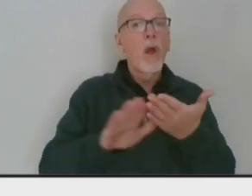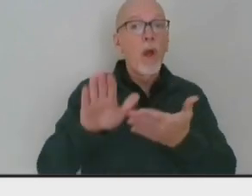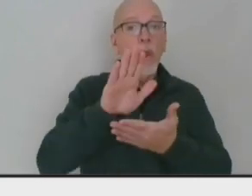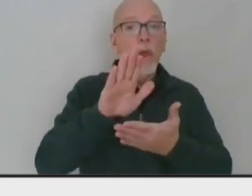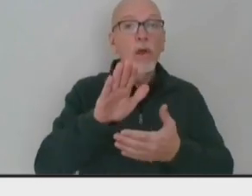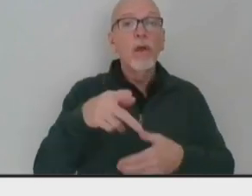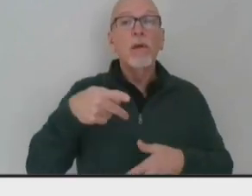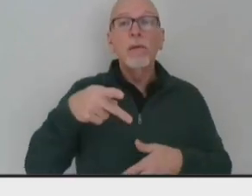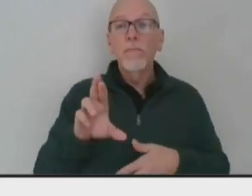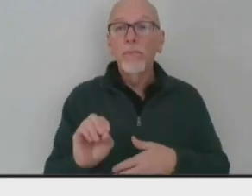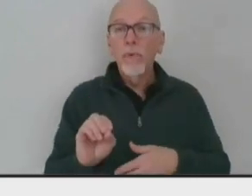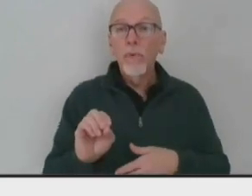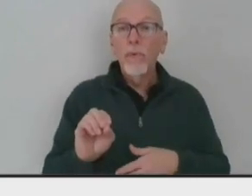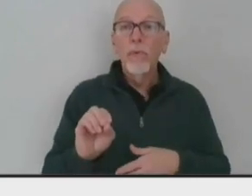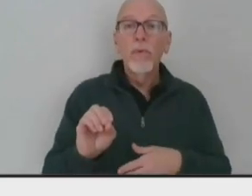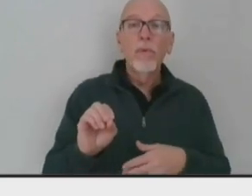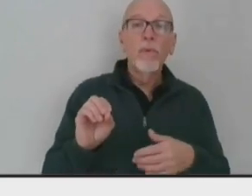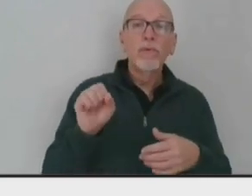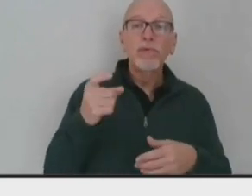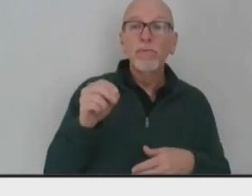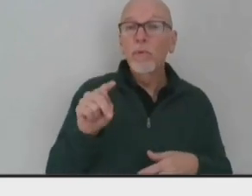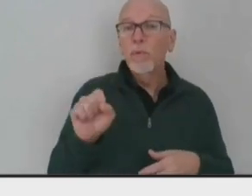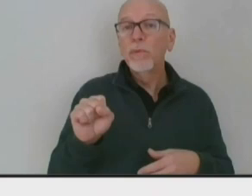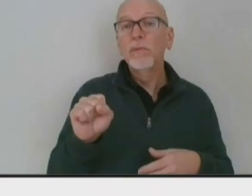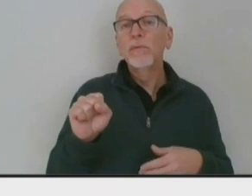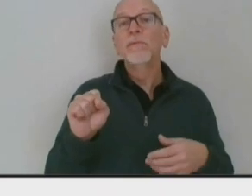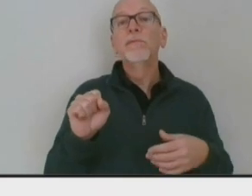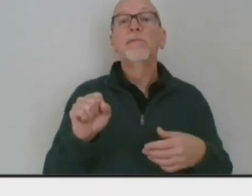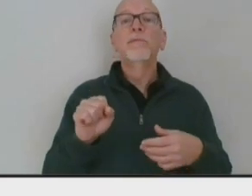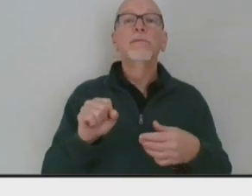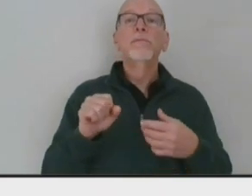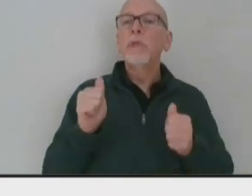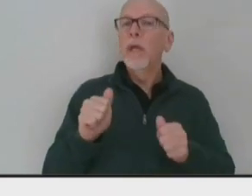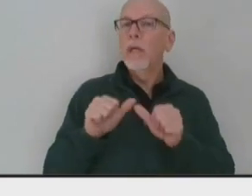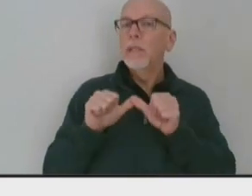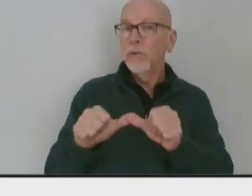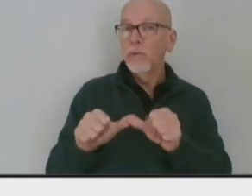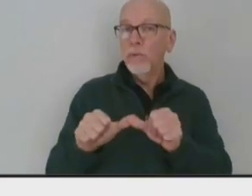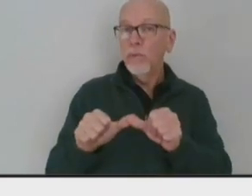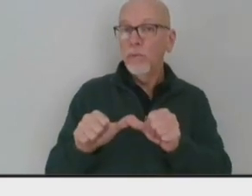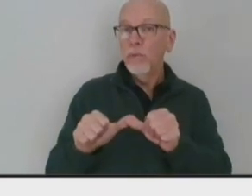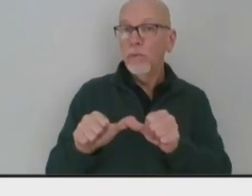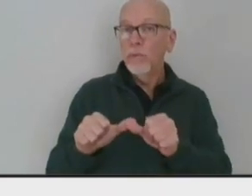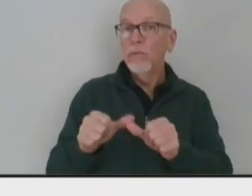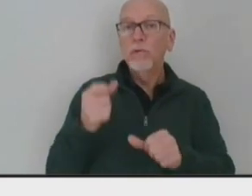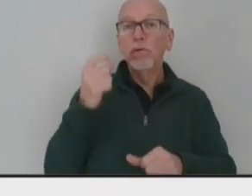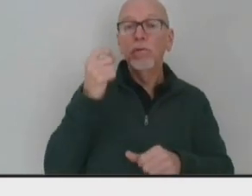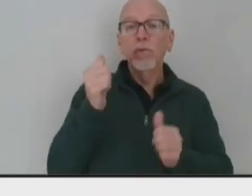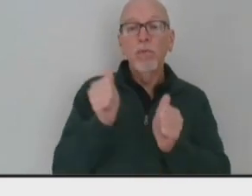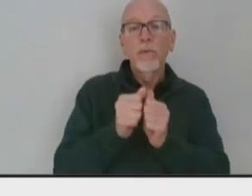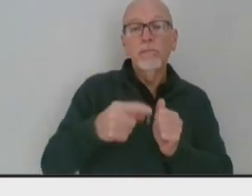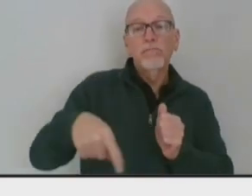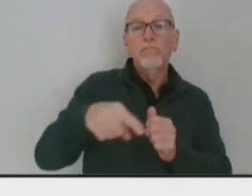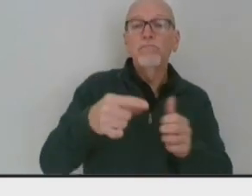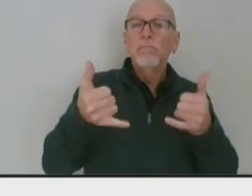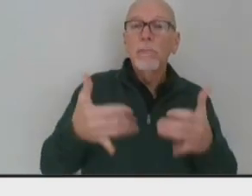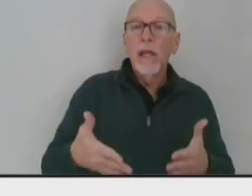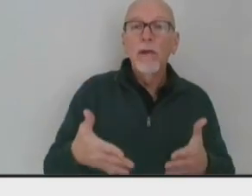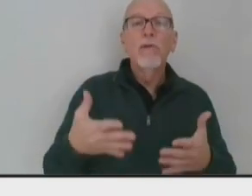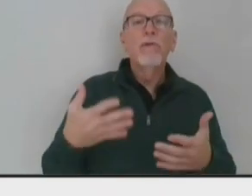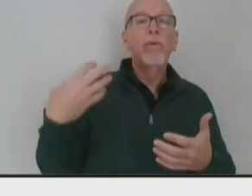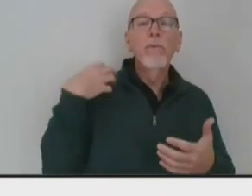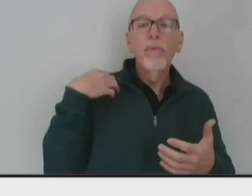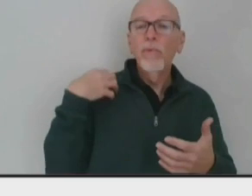venues, sports may continue with participants, support personnel as